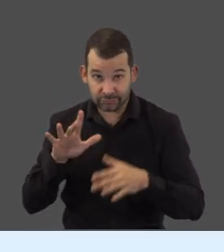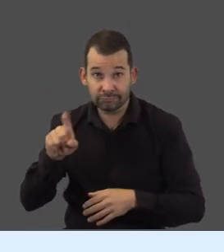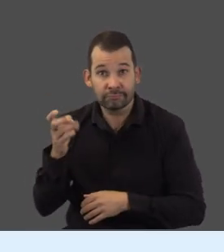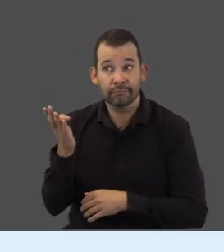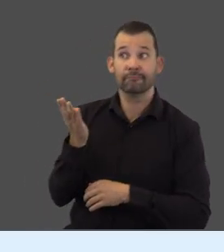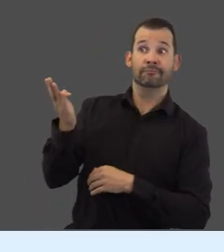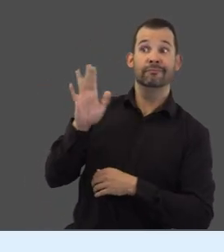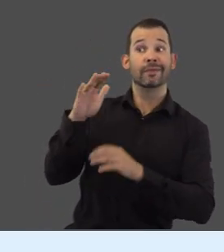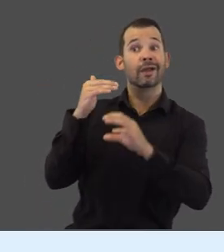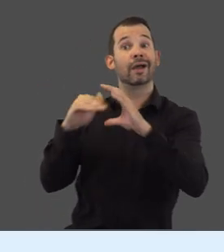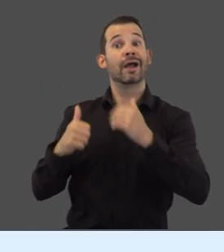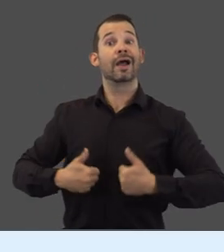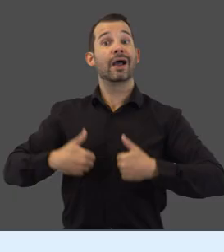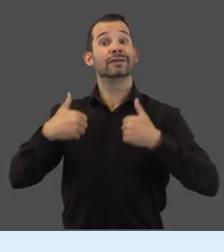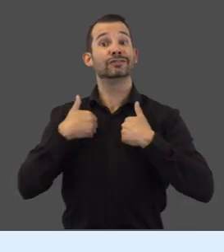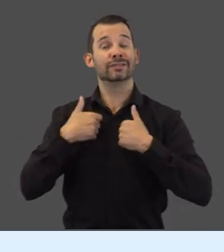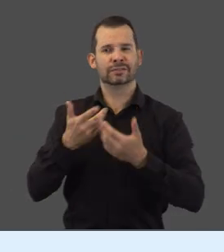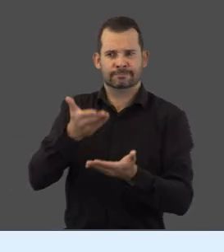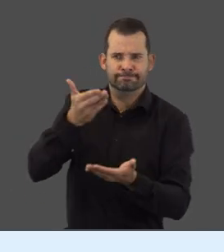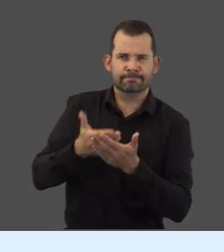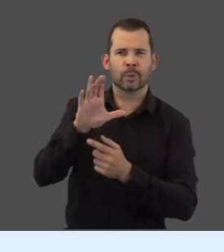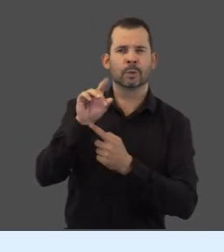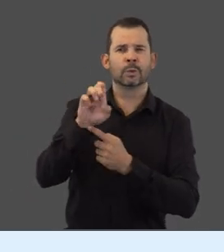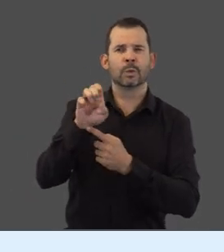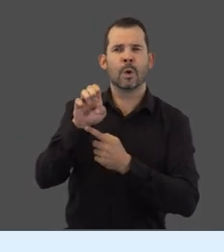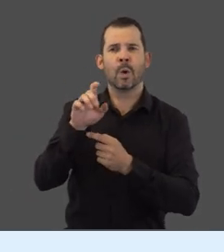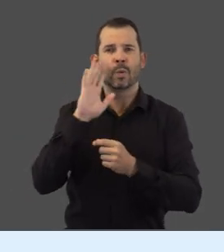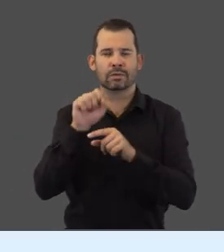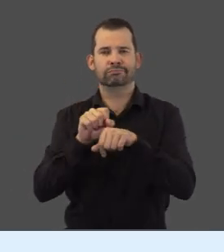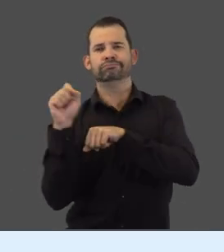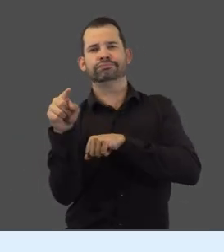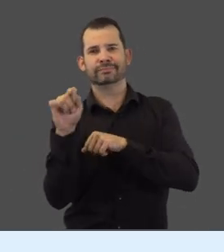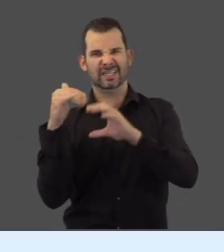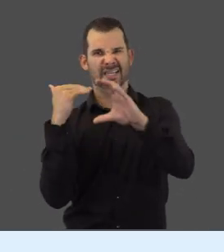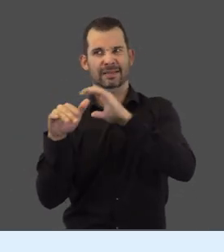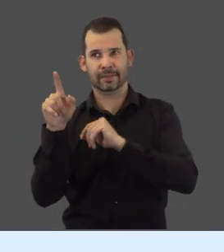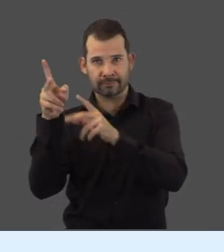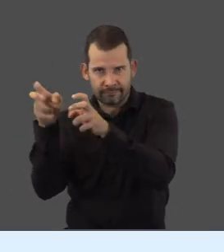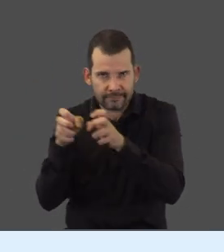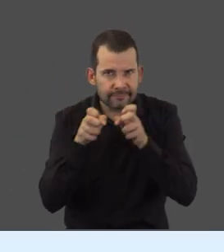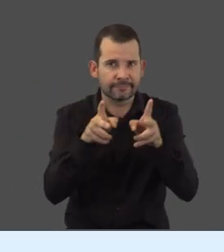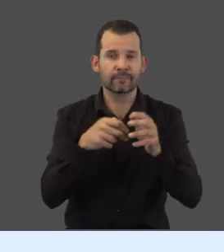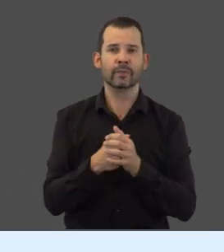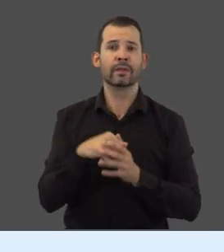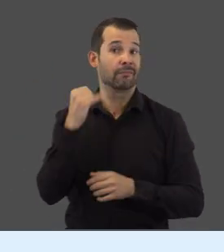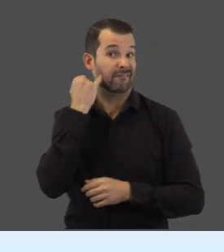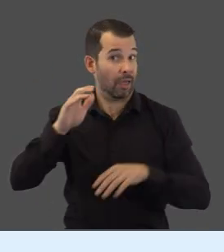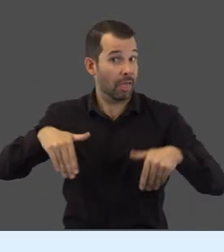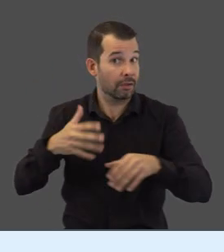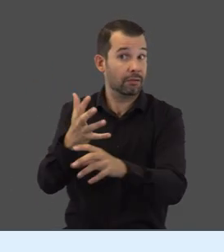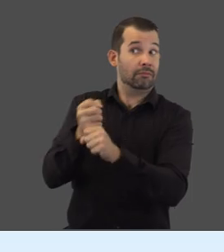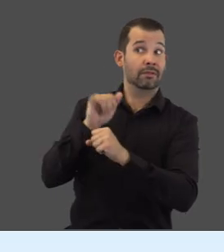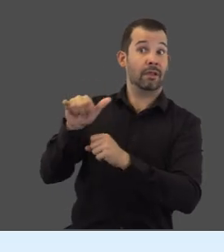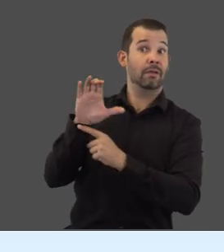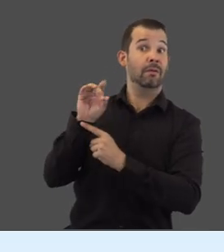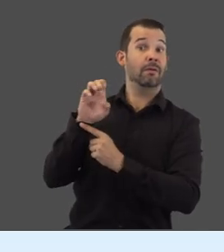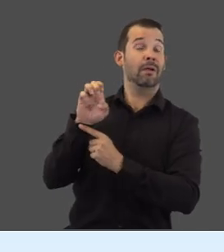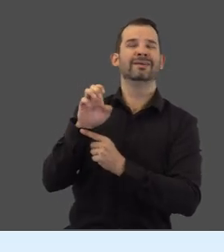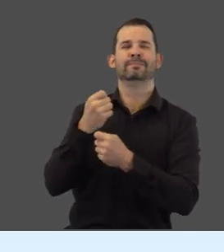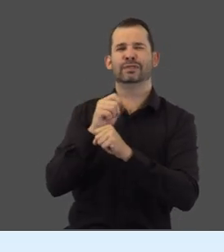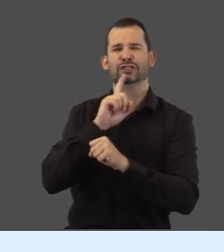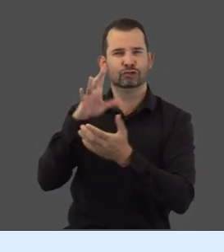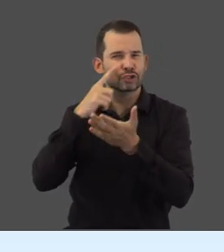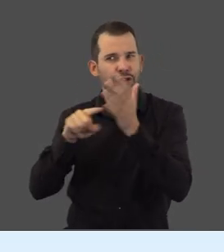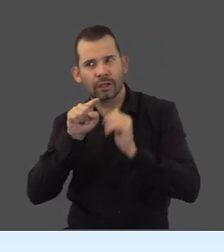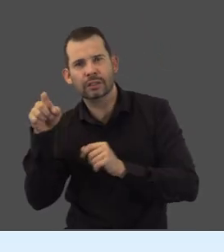Once you submit your email address, a verification code will be sent to it. If you have not received it, be sure to check